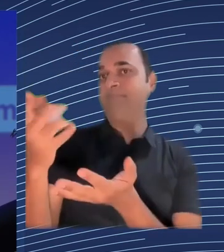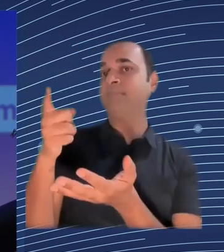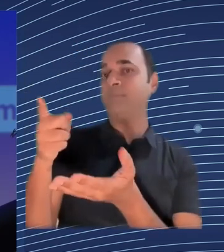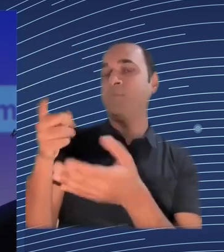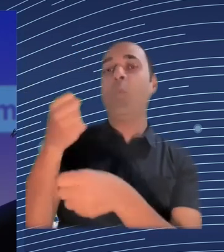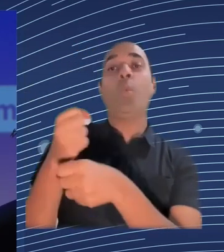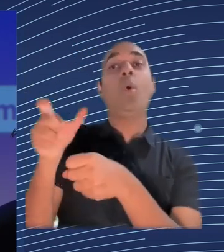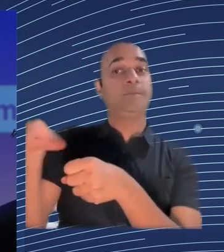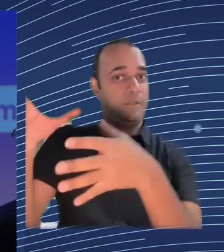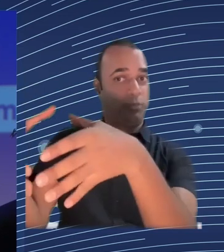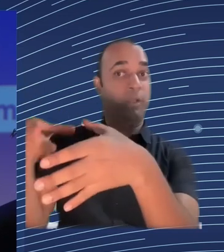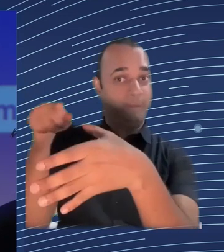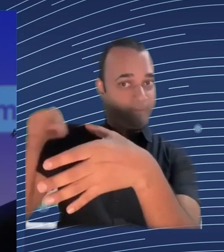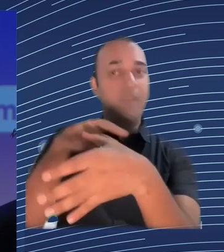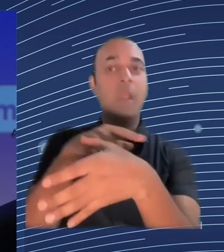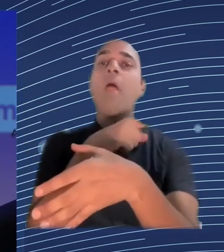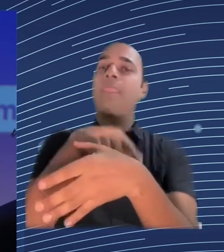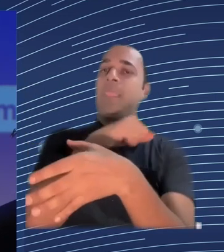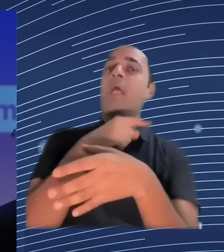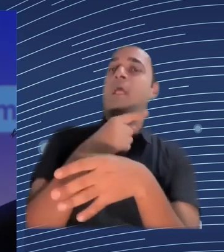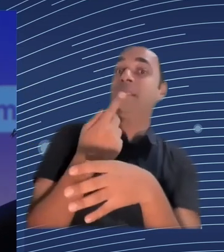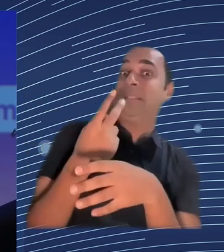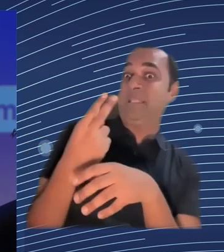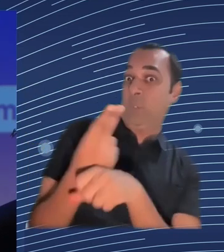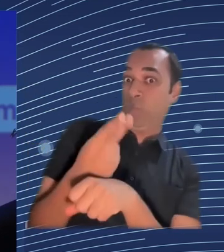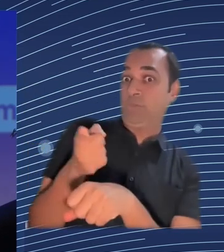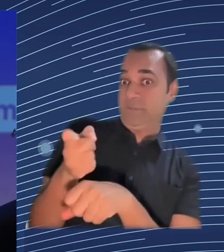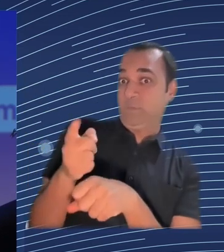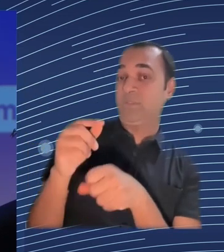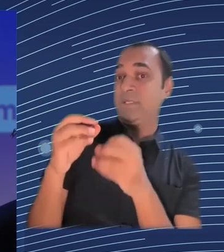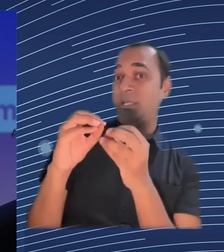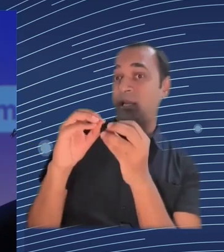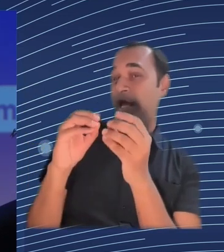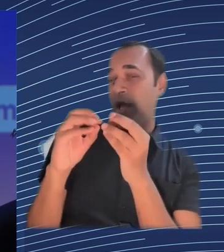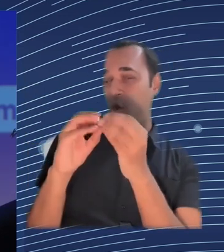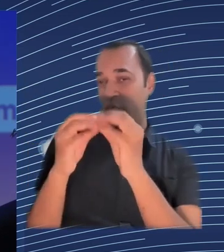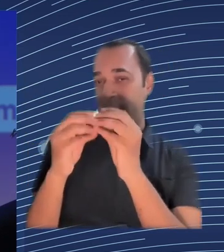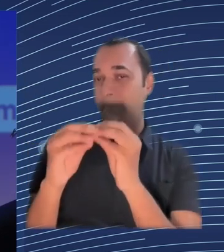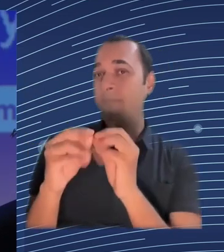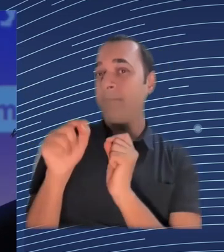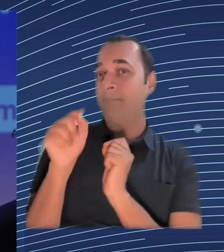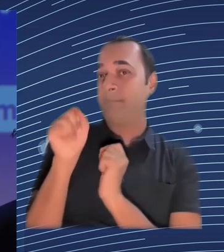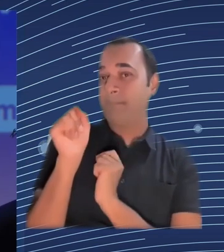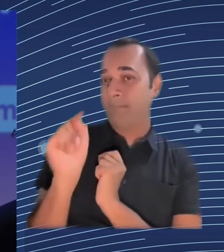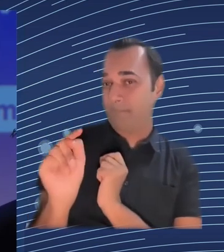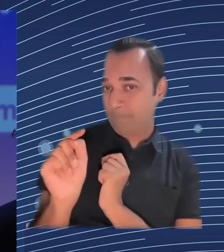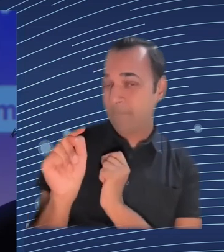that's not required by law just affecting which affects it's a very broad word so if